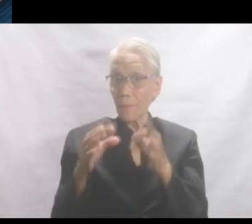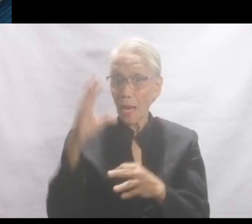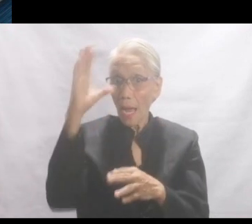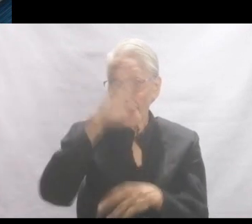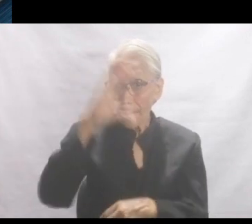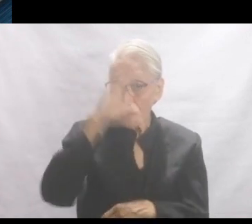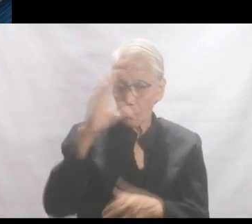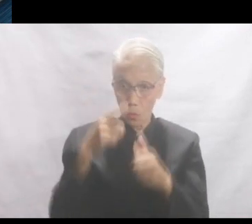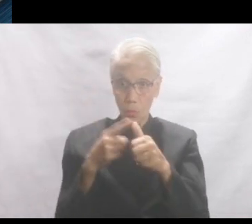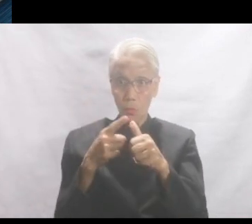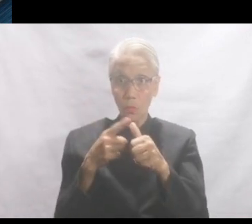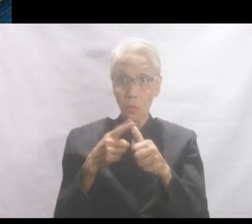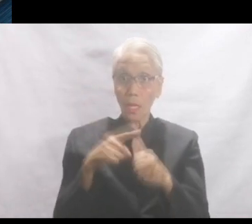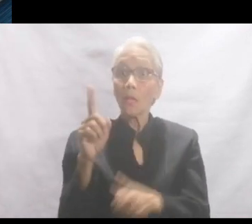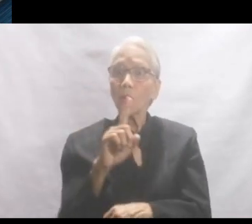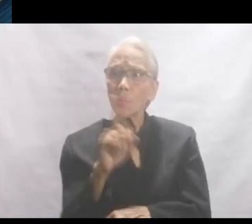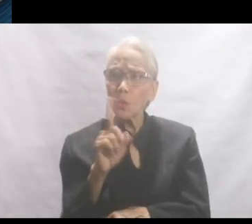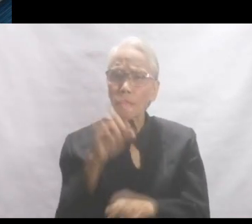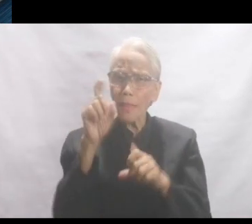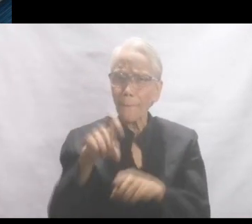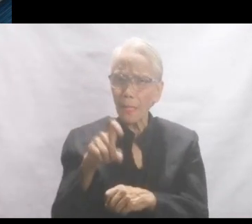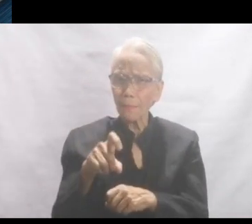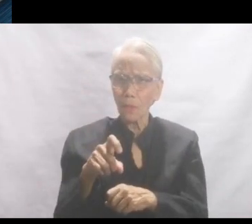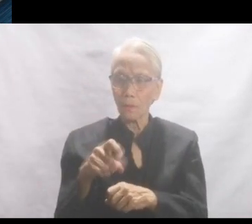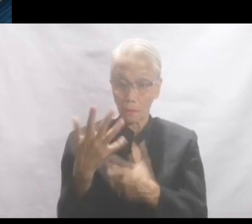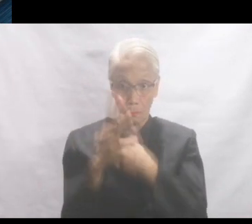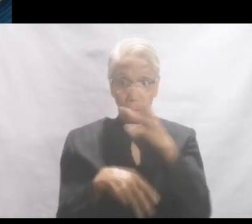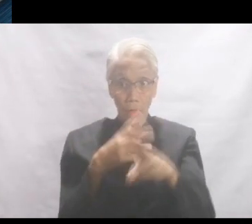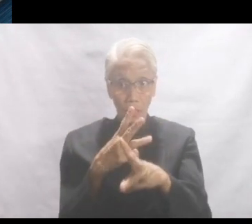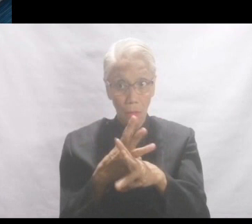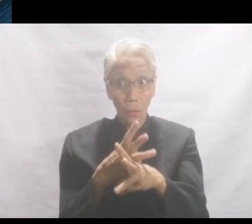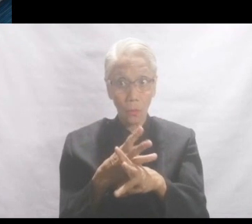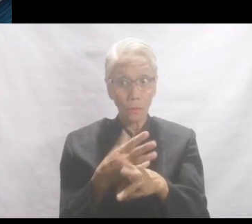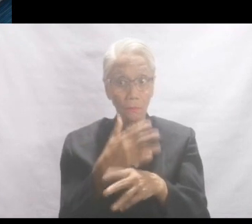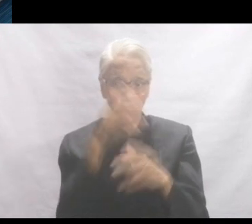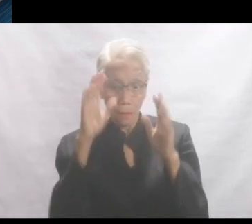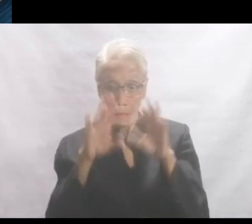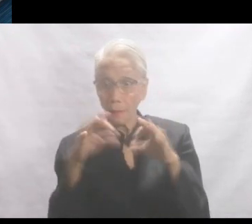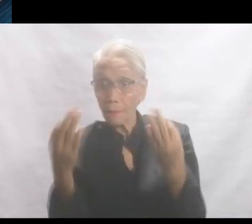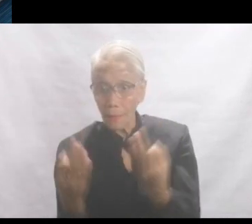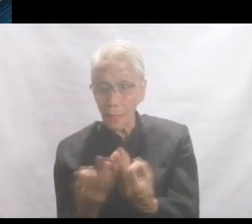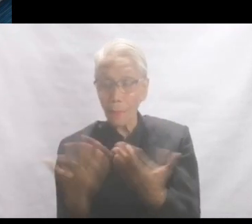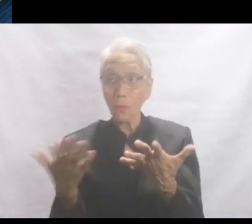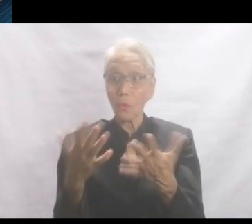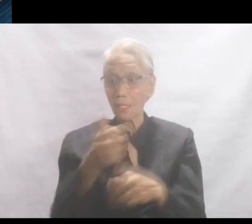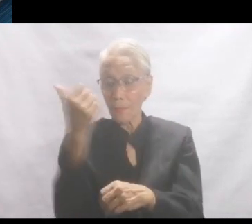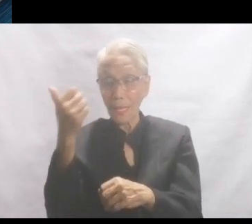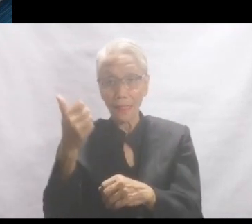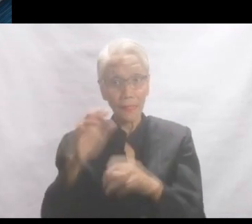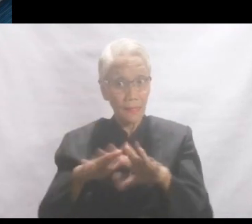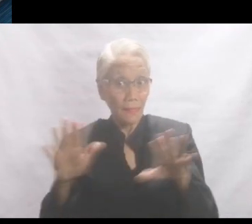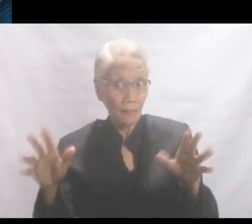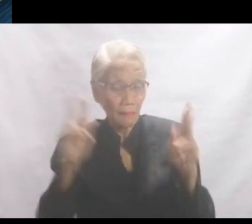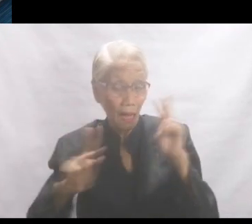hahanapin mo muna yung dapat mong i-affirm sa mundo, sa anak mo, o sa ibang tao. Ayun, ang banggitin